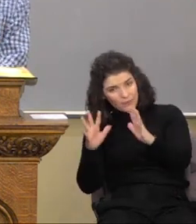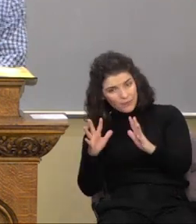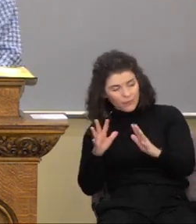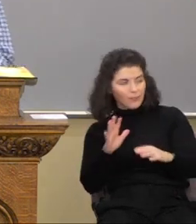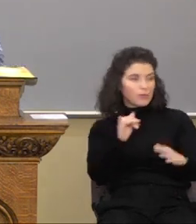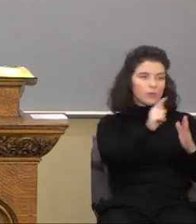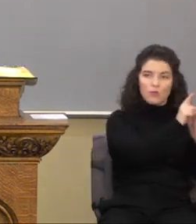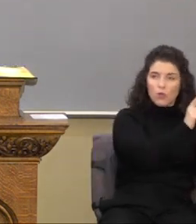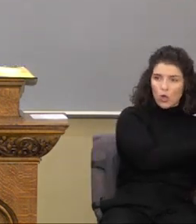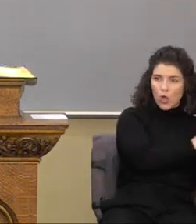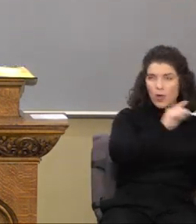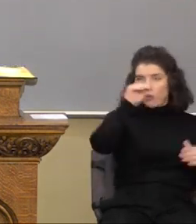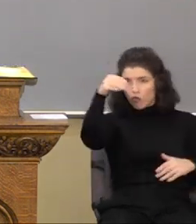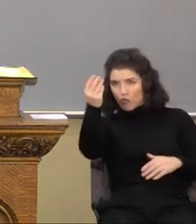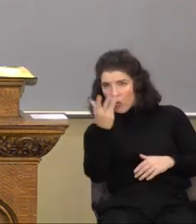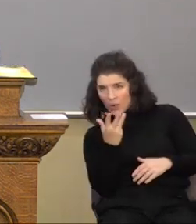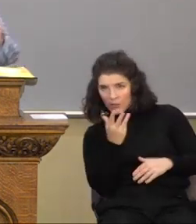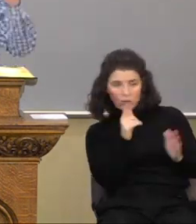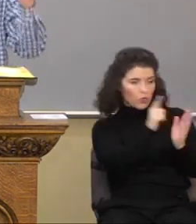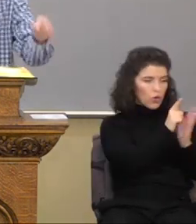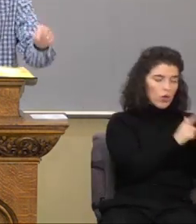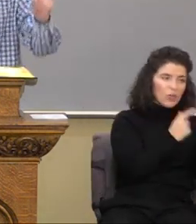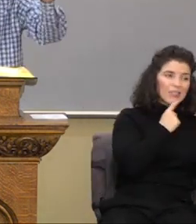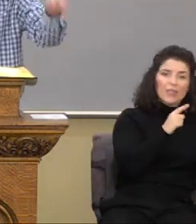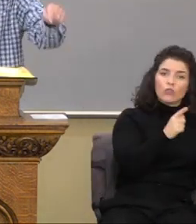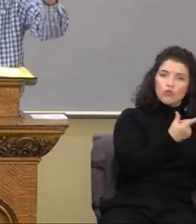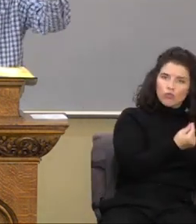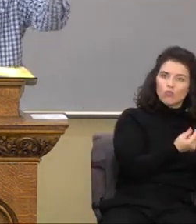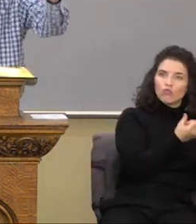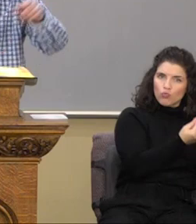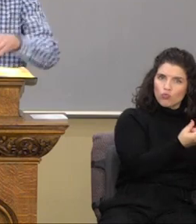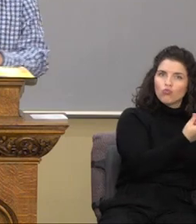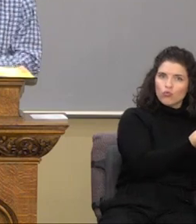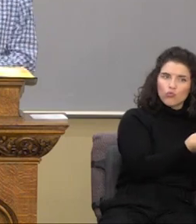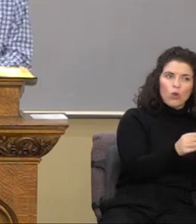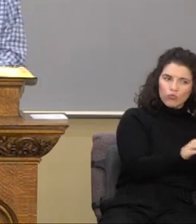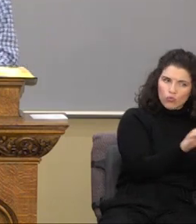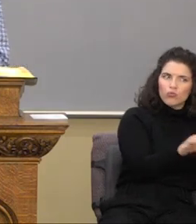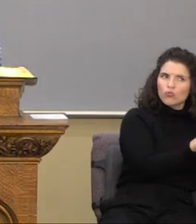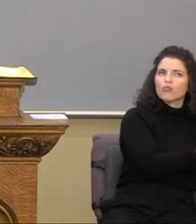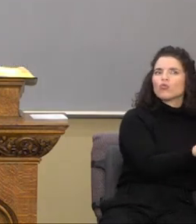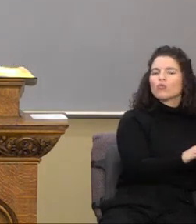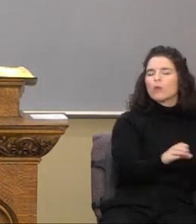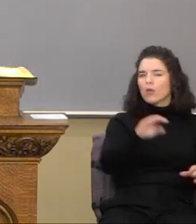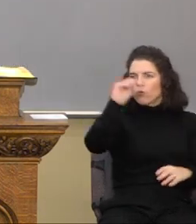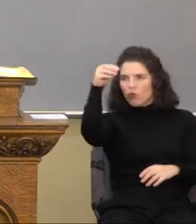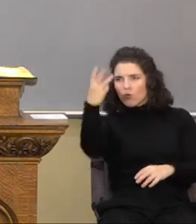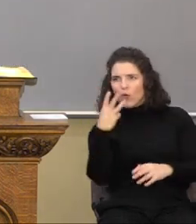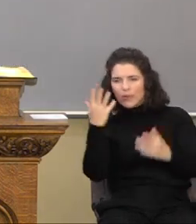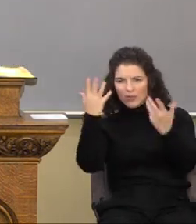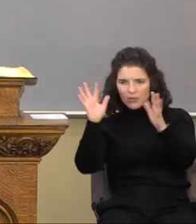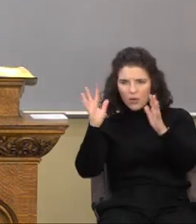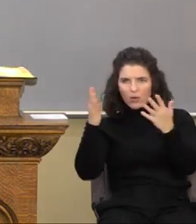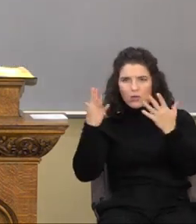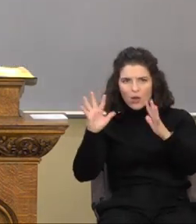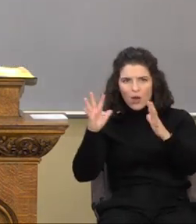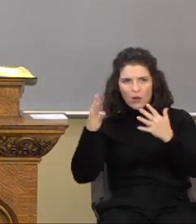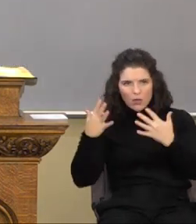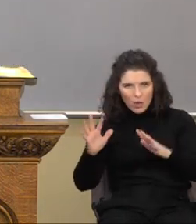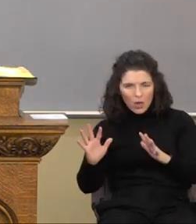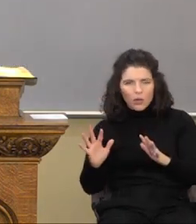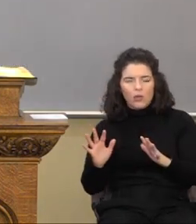law and grace. The law says do, do, do. And grace says done, done,